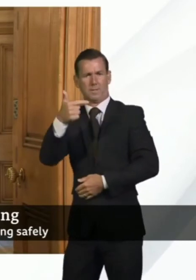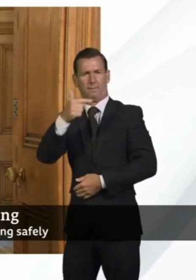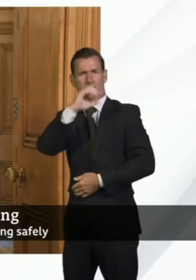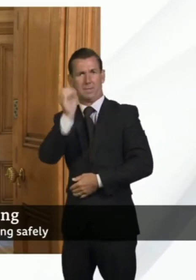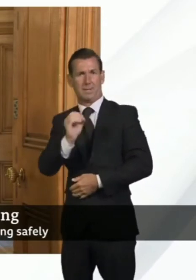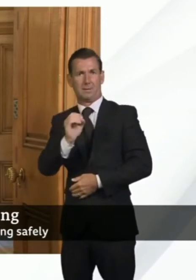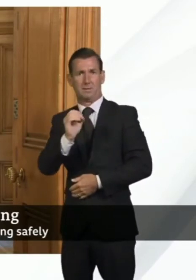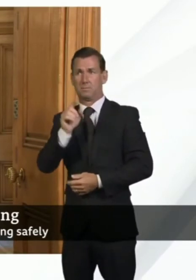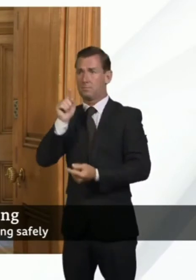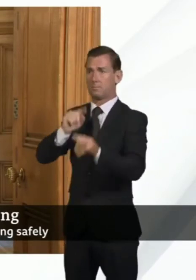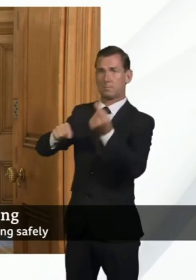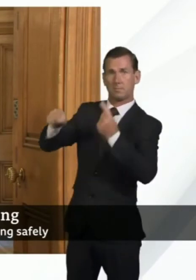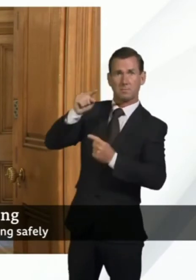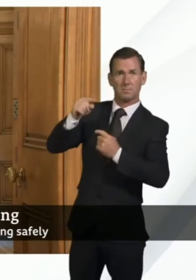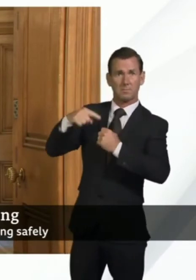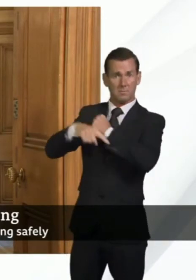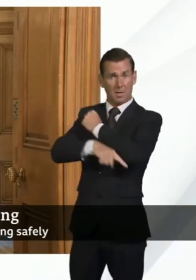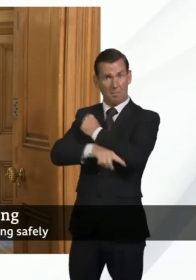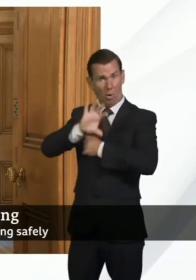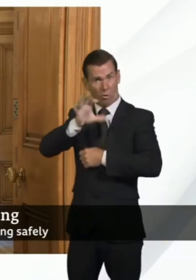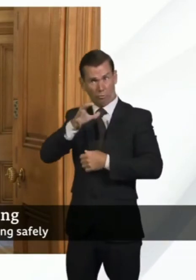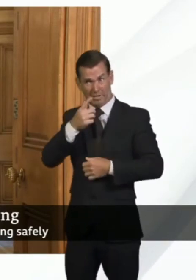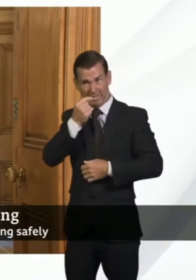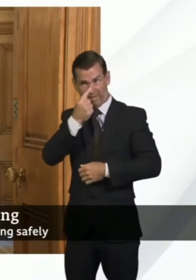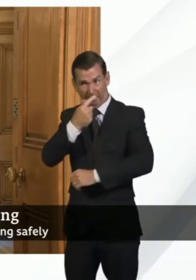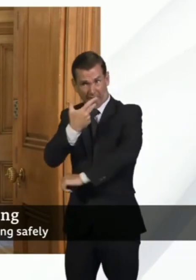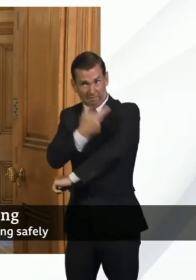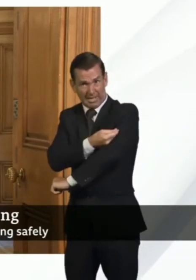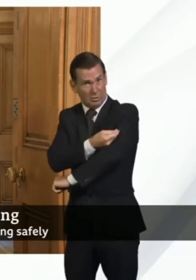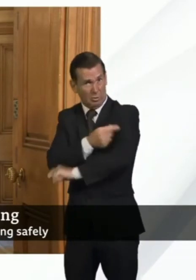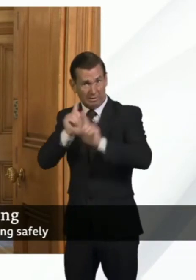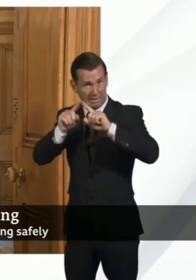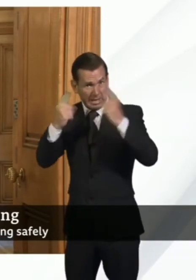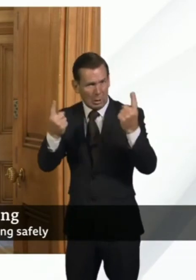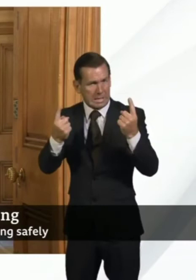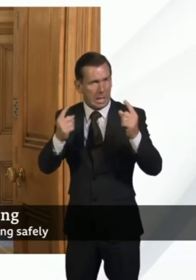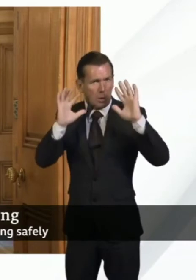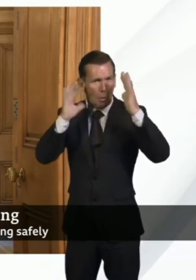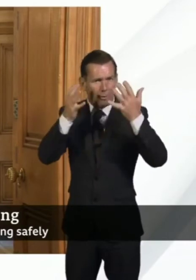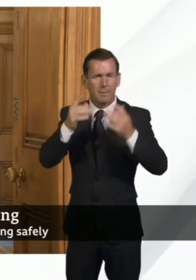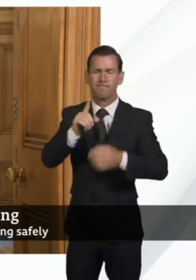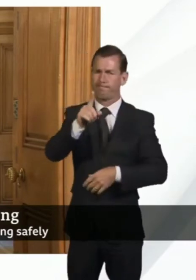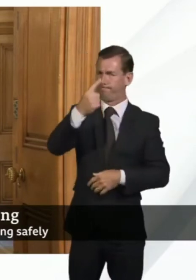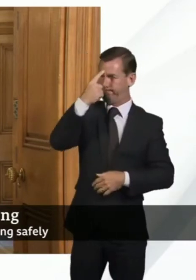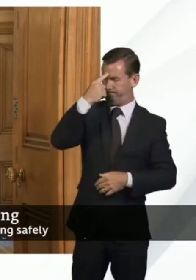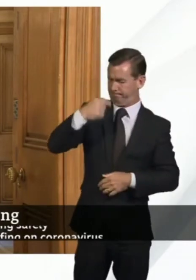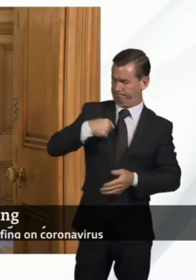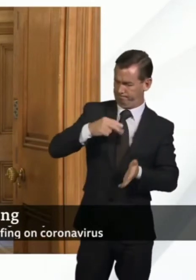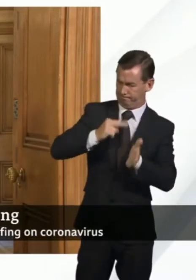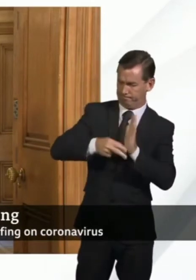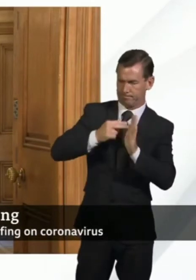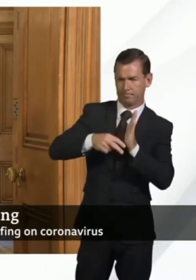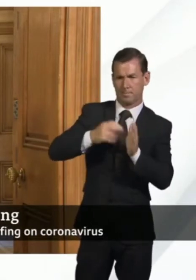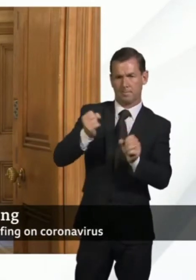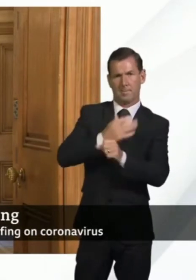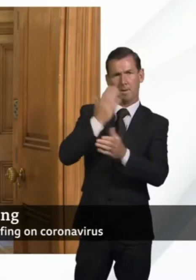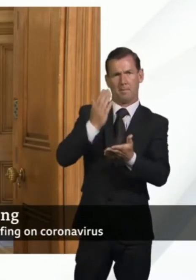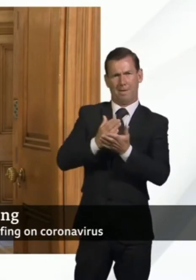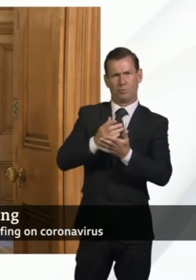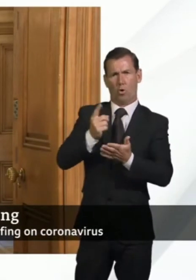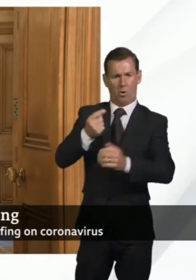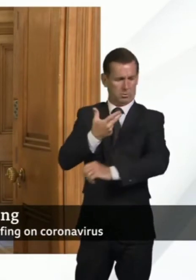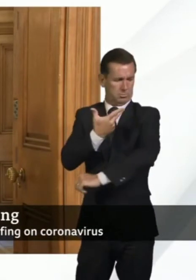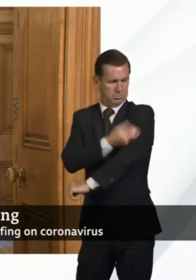going to be able to access vaccines. That's why, through the Gavi programme, we will also ensure that we get those vaccines at an affordable